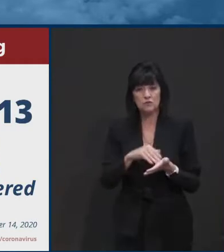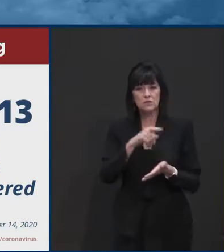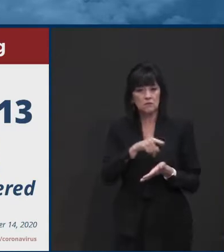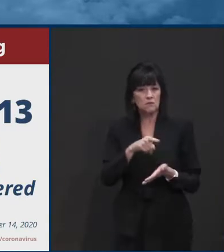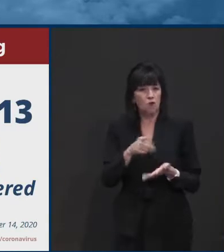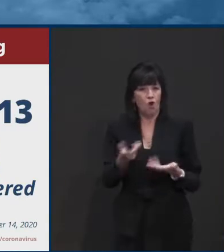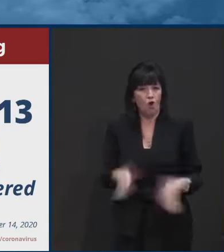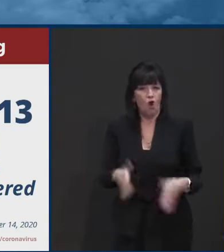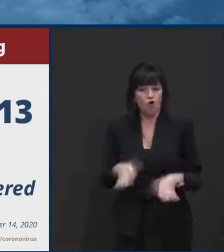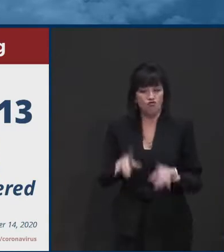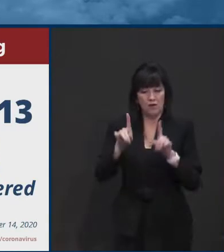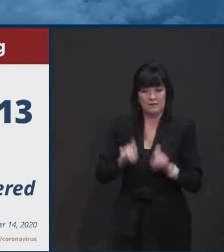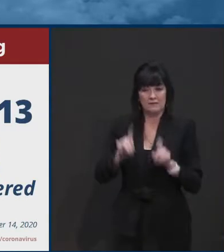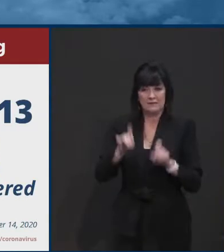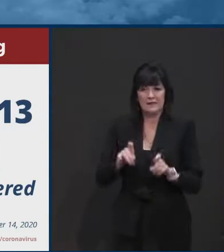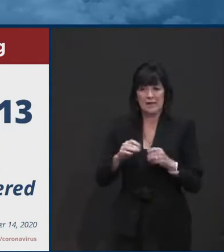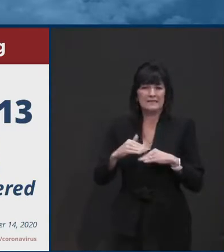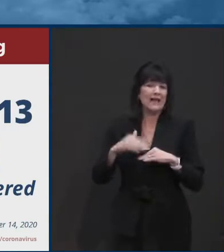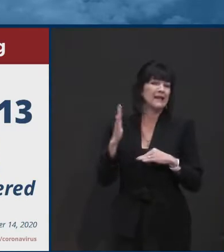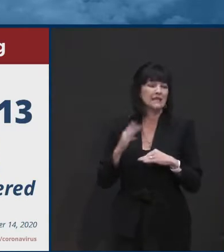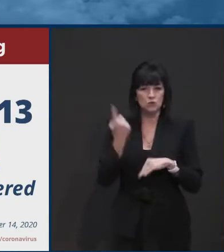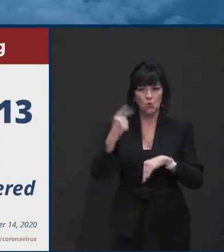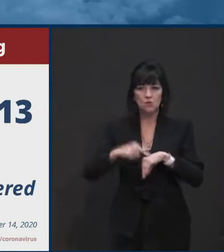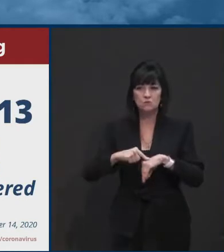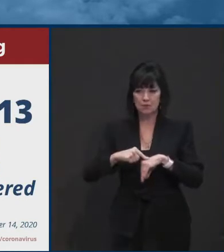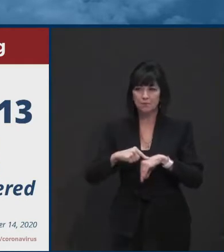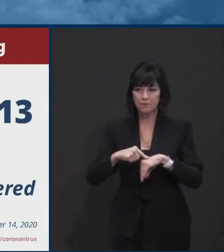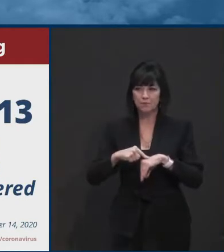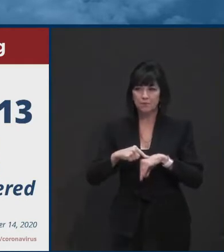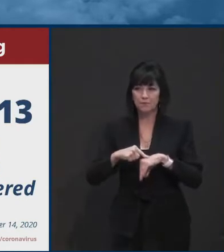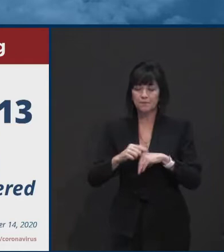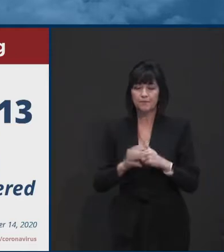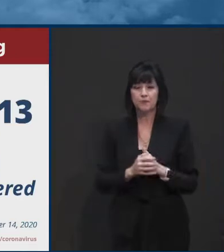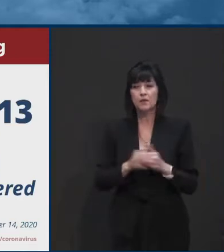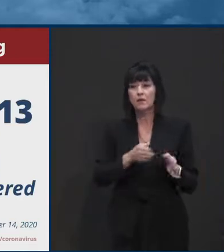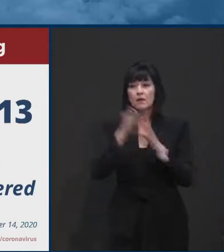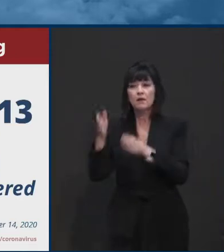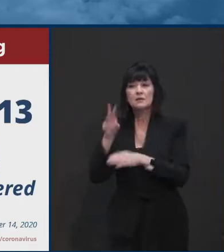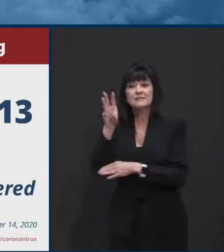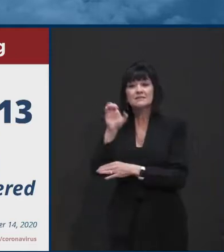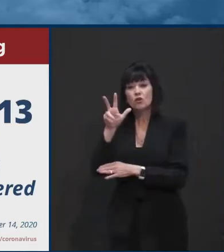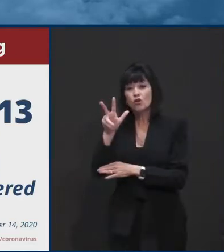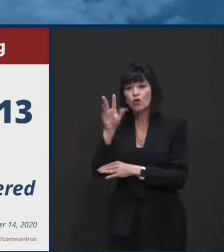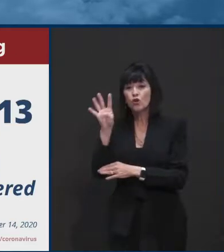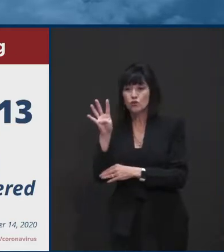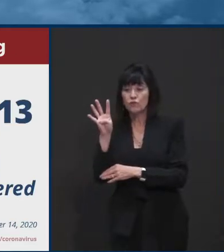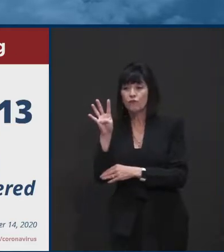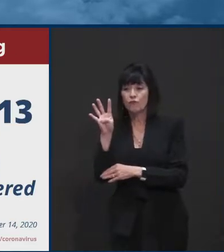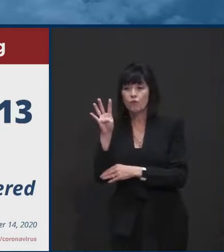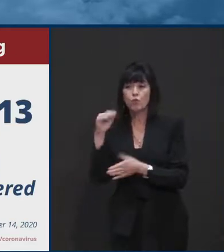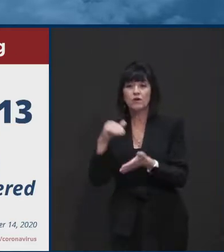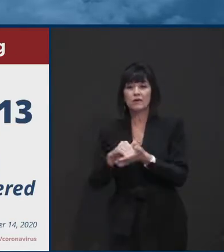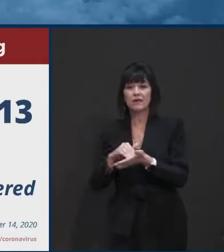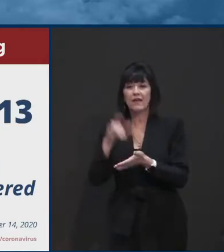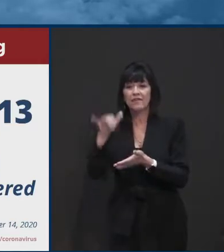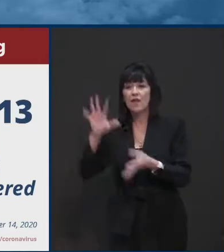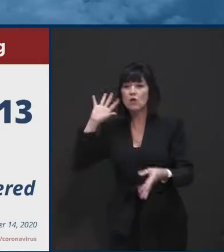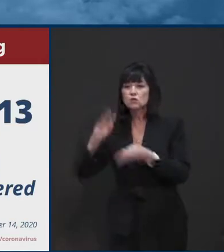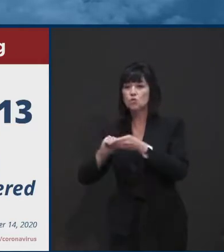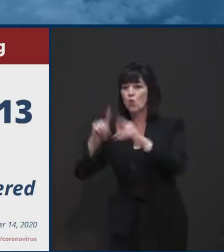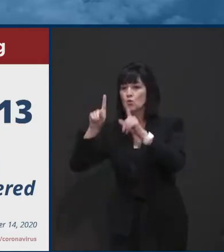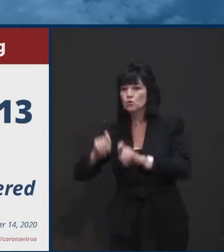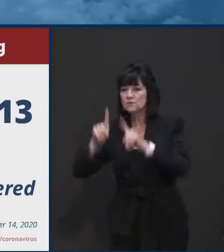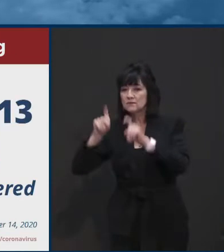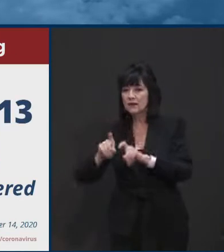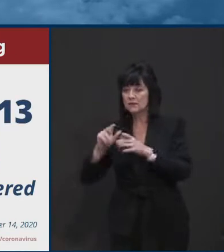percent positive of persons tested. The number on the other side, 634,000, is the total tests that